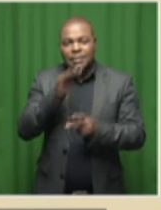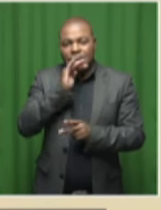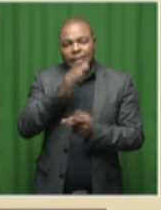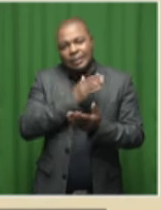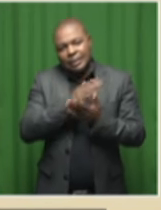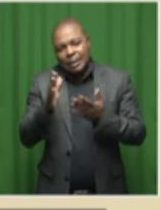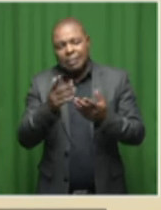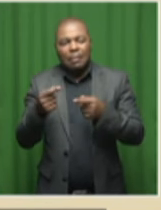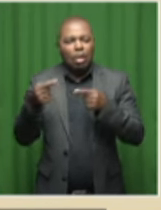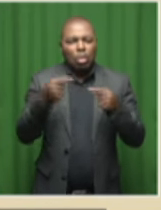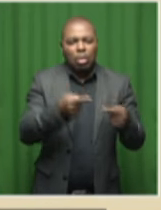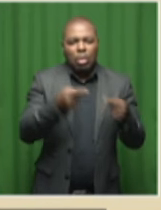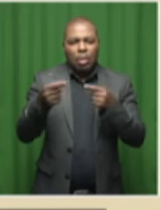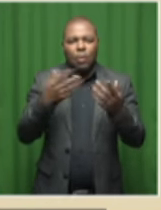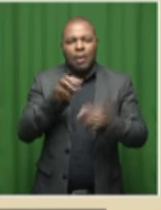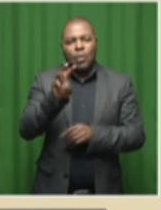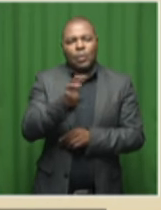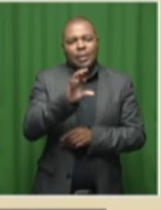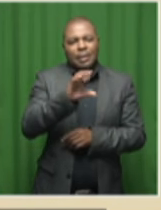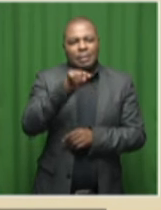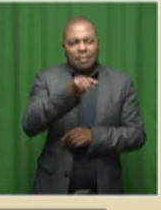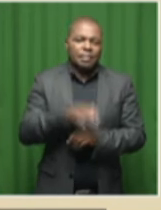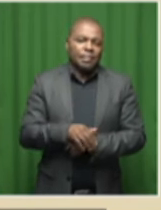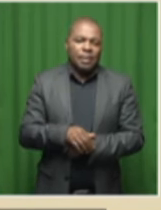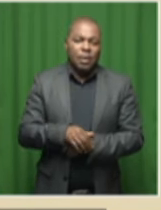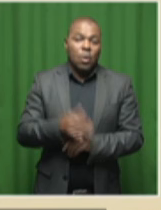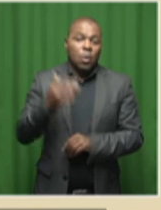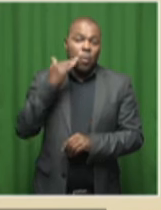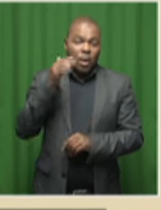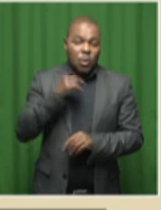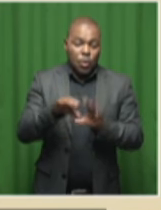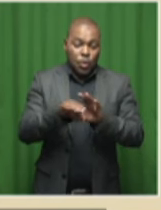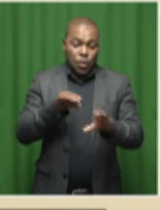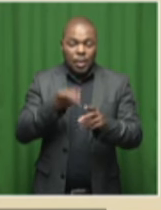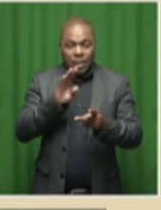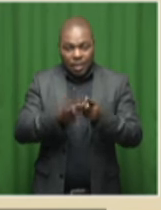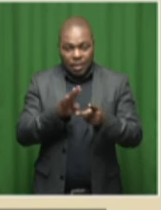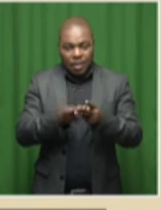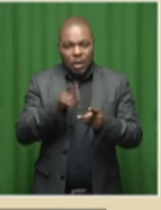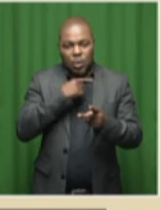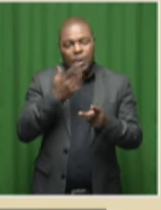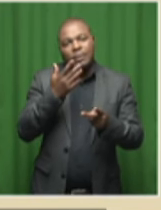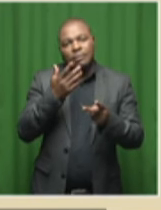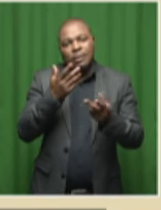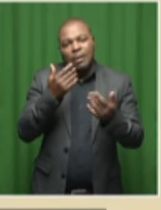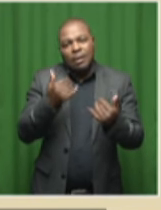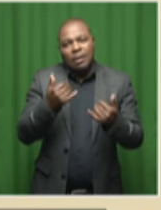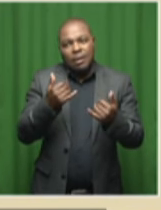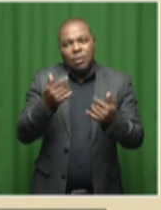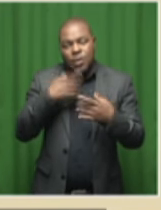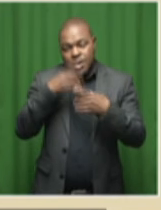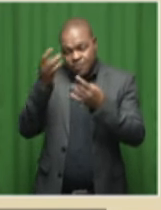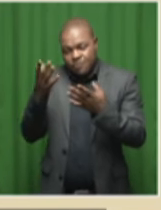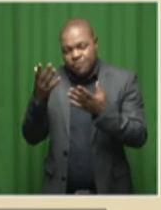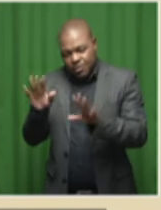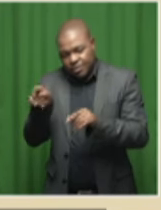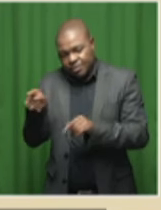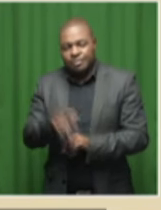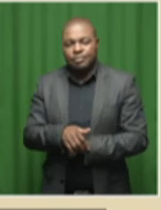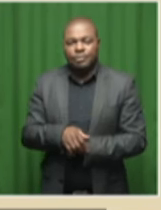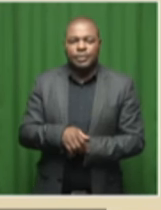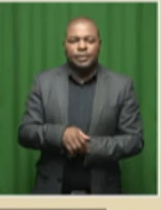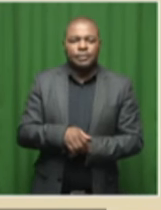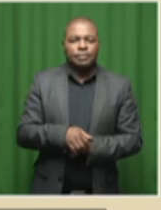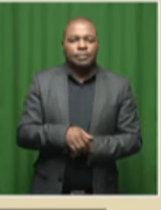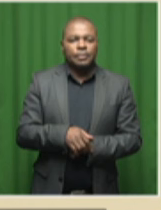litigation that took place in the Western Cape. So when we did that, we actually brought that to her attention. Now,